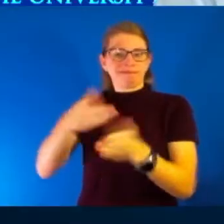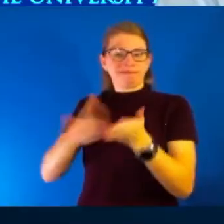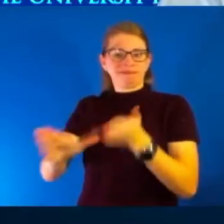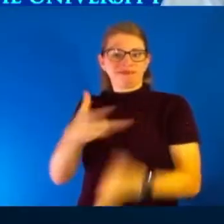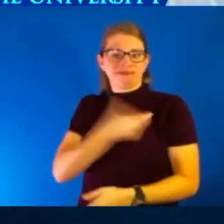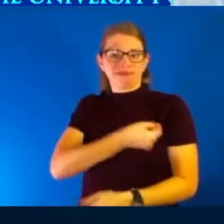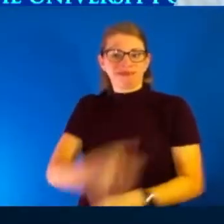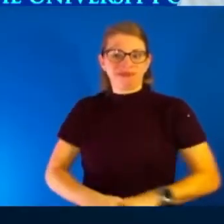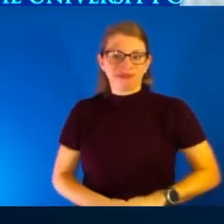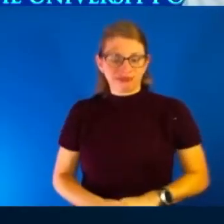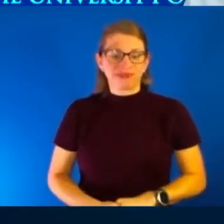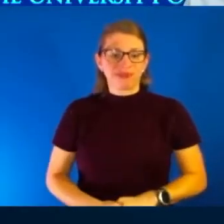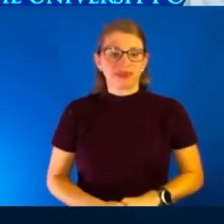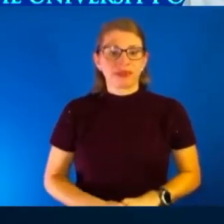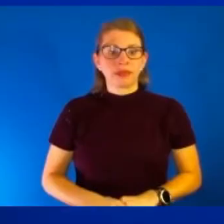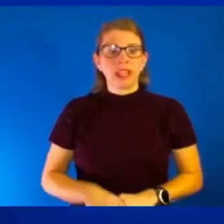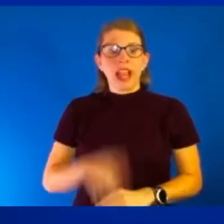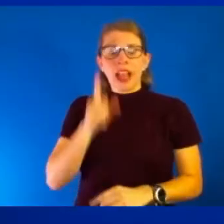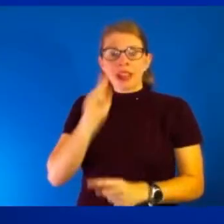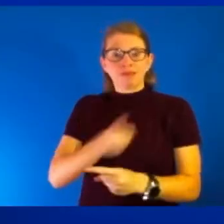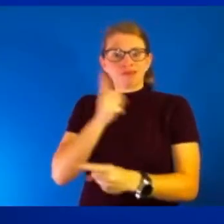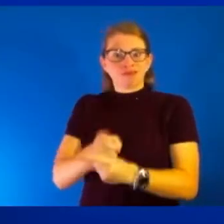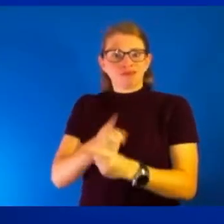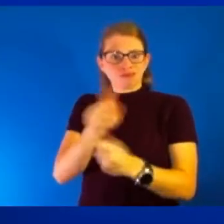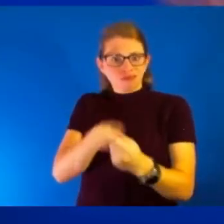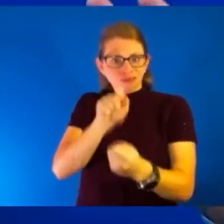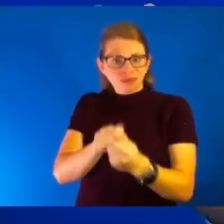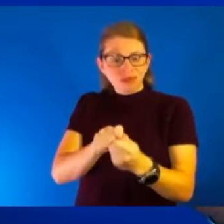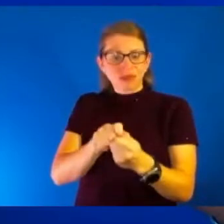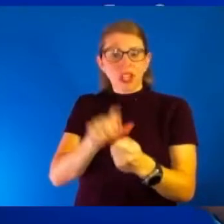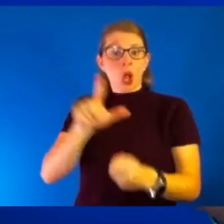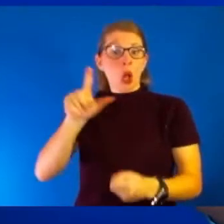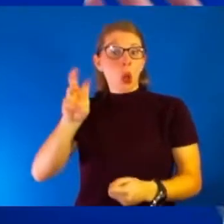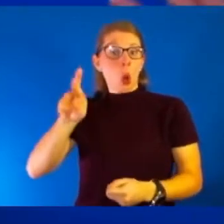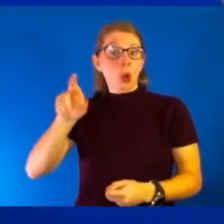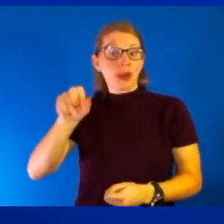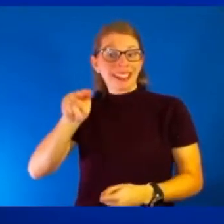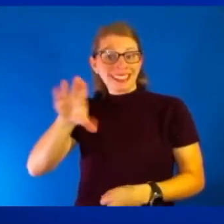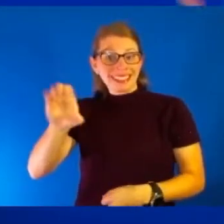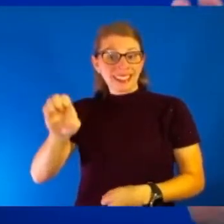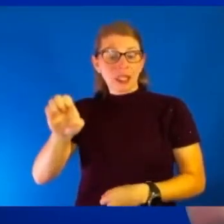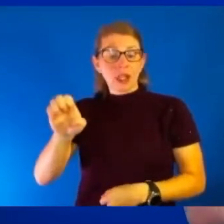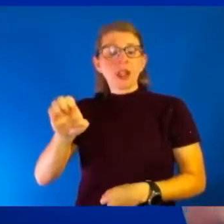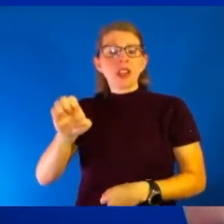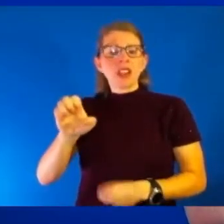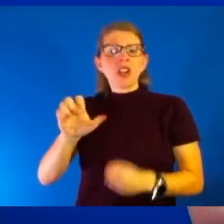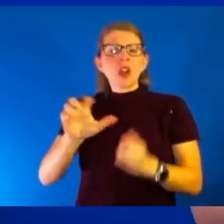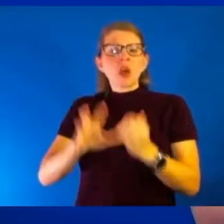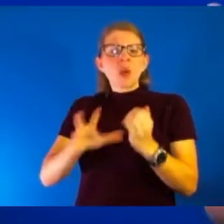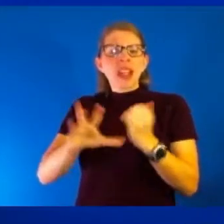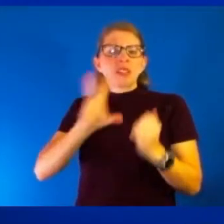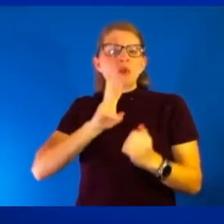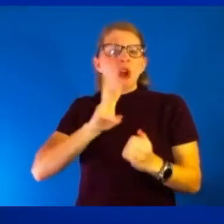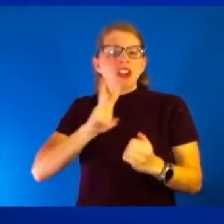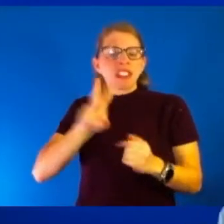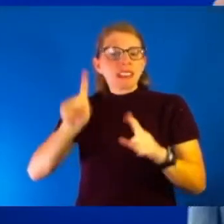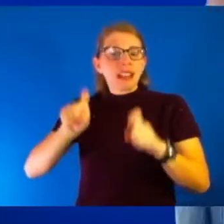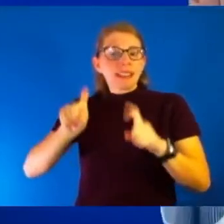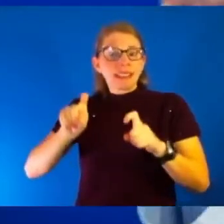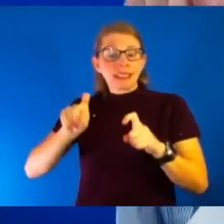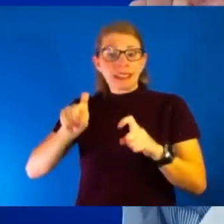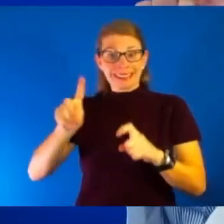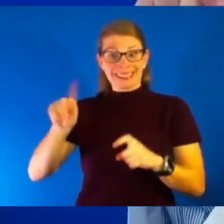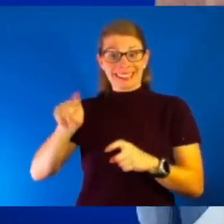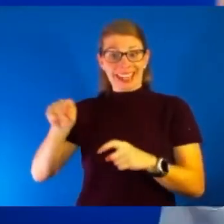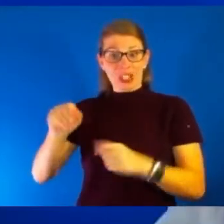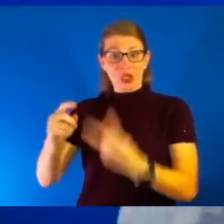think that's exactly right. And what we know to coming out of Lawrence is some wastewater testing, showing that the last two data points are the highest that they